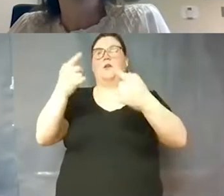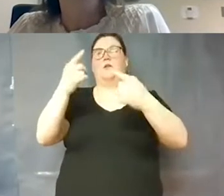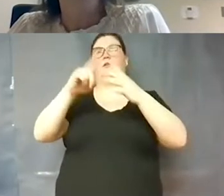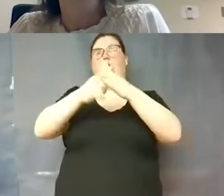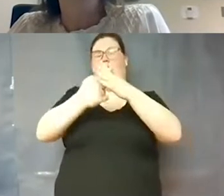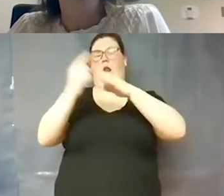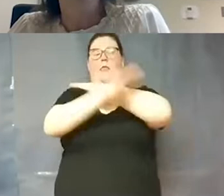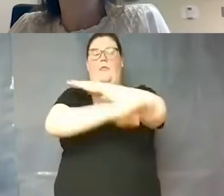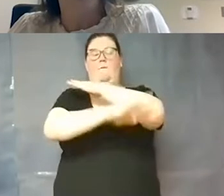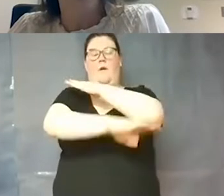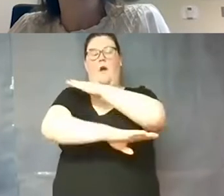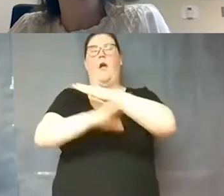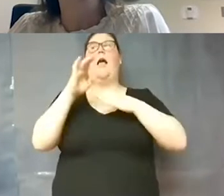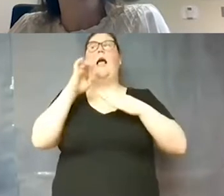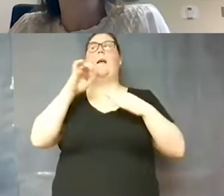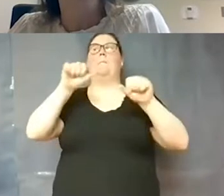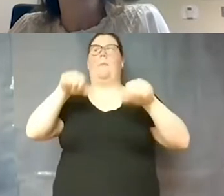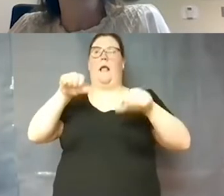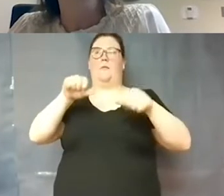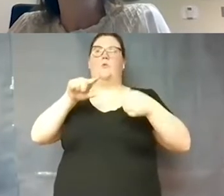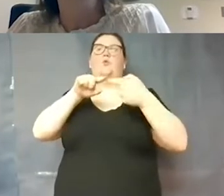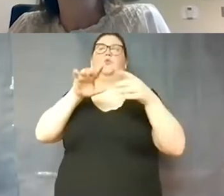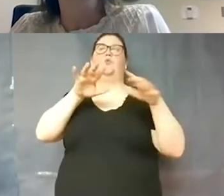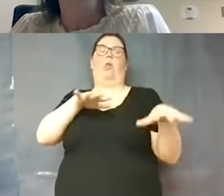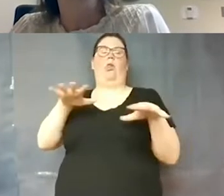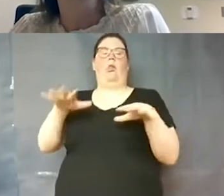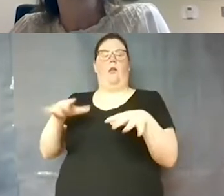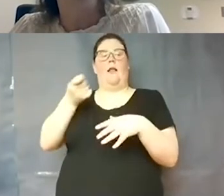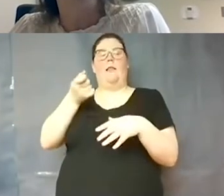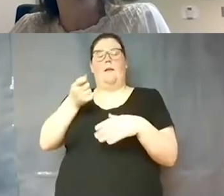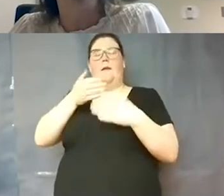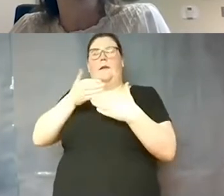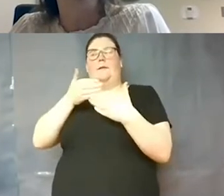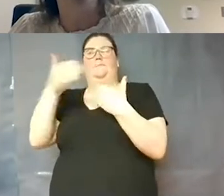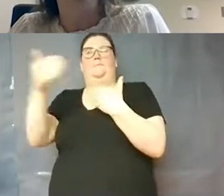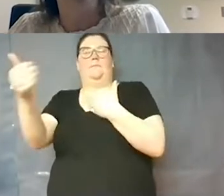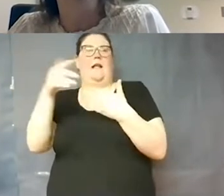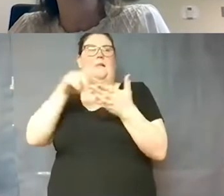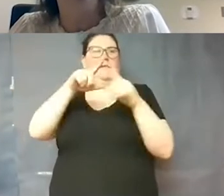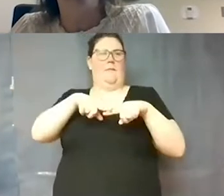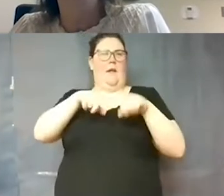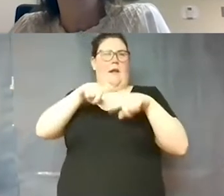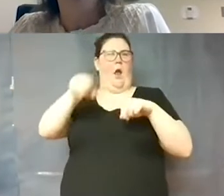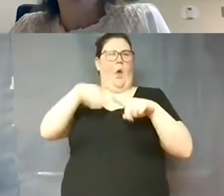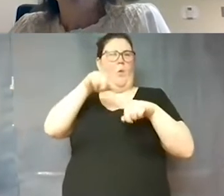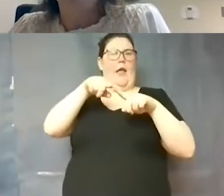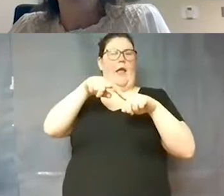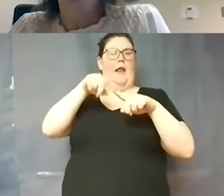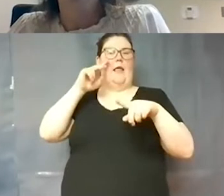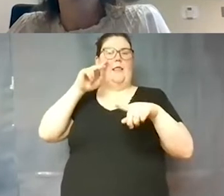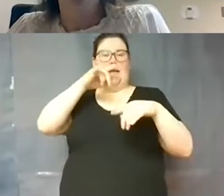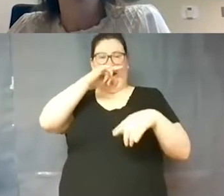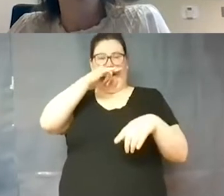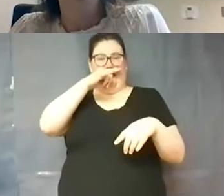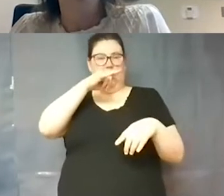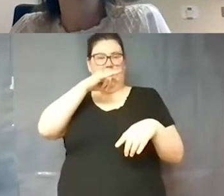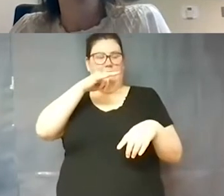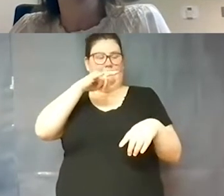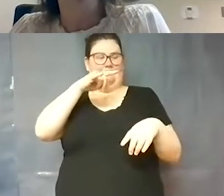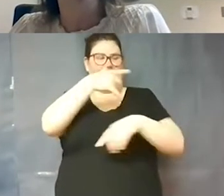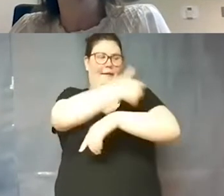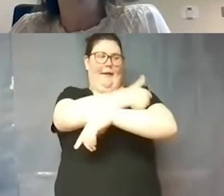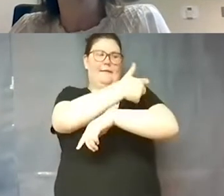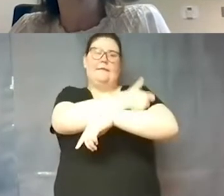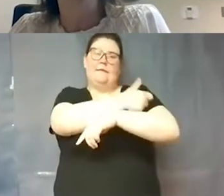and then being able to relax a little bit as we go forward depending on when the pediatric vaccine would roll out you know we would hope by the